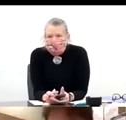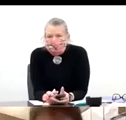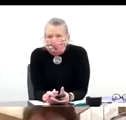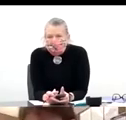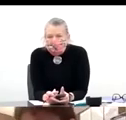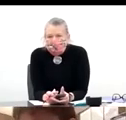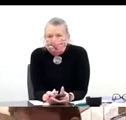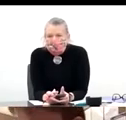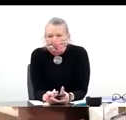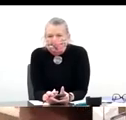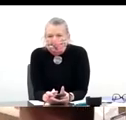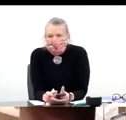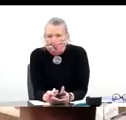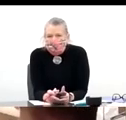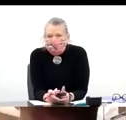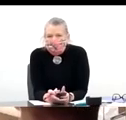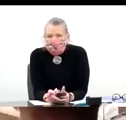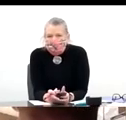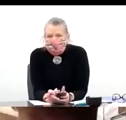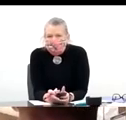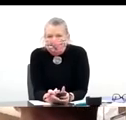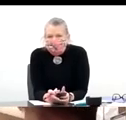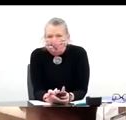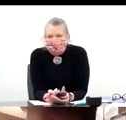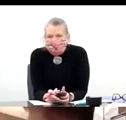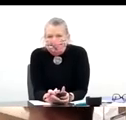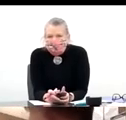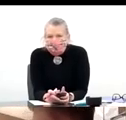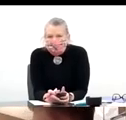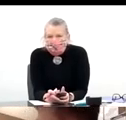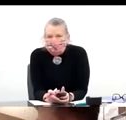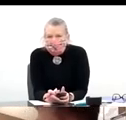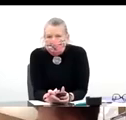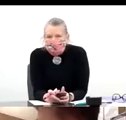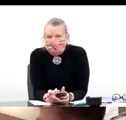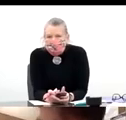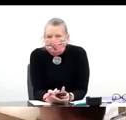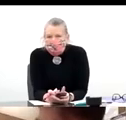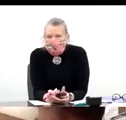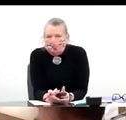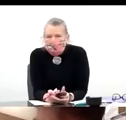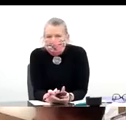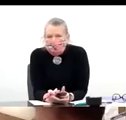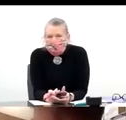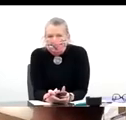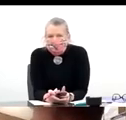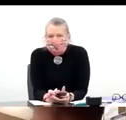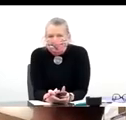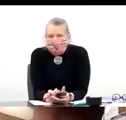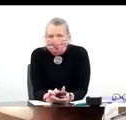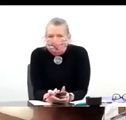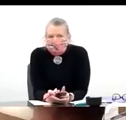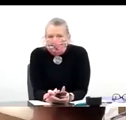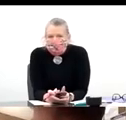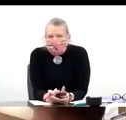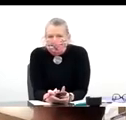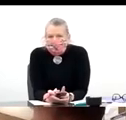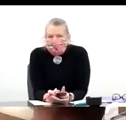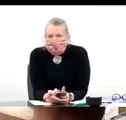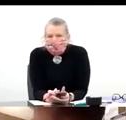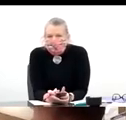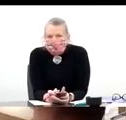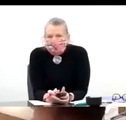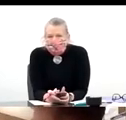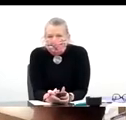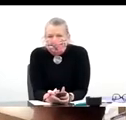neighbor, and service and altruism, we understand what that's about. And it is time for us. And be able to move to the